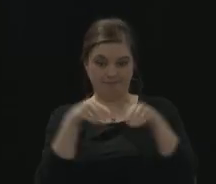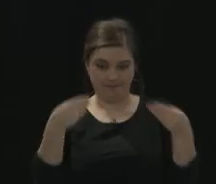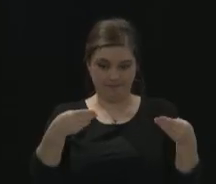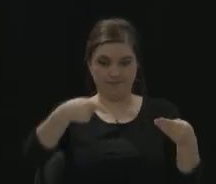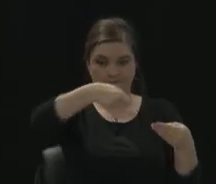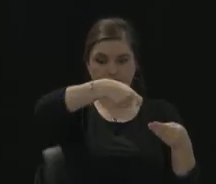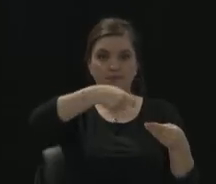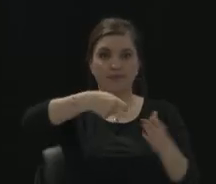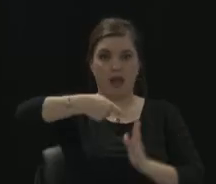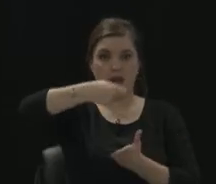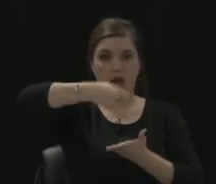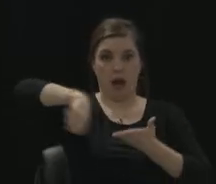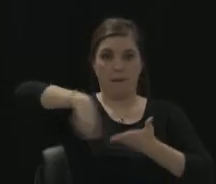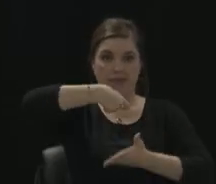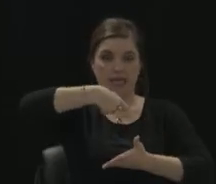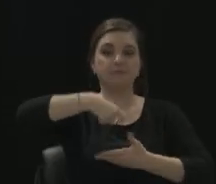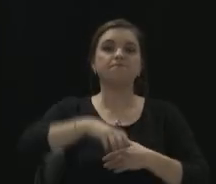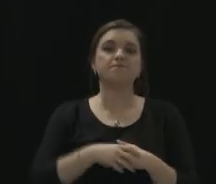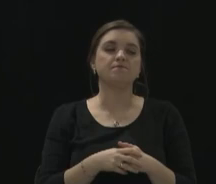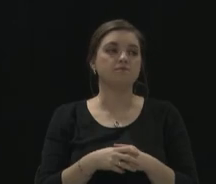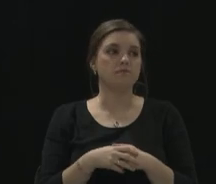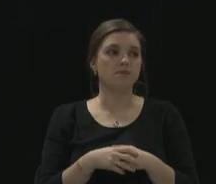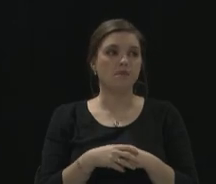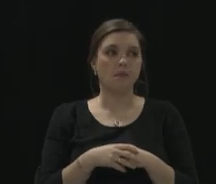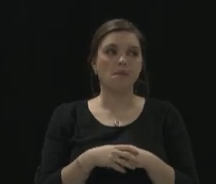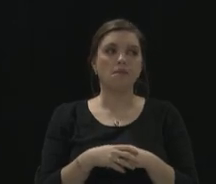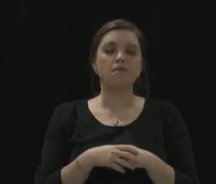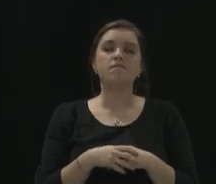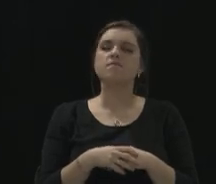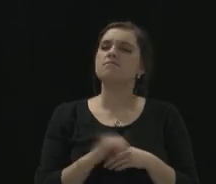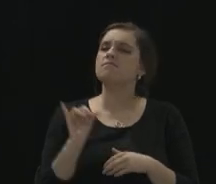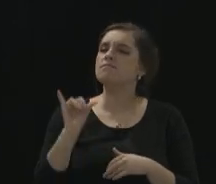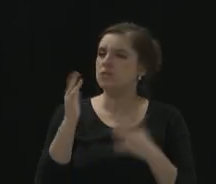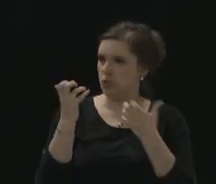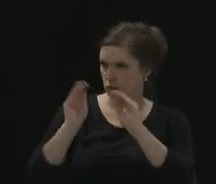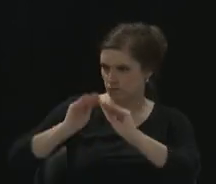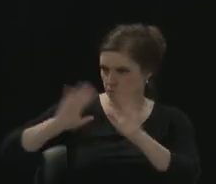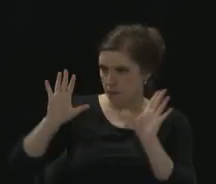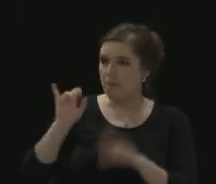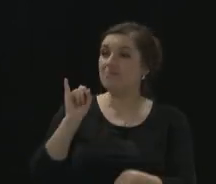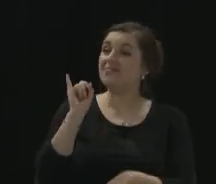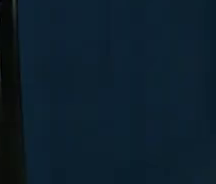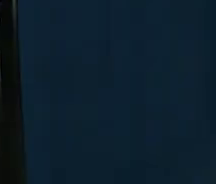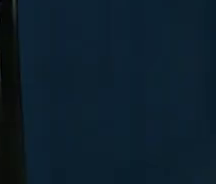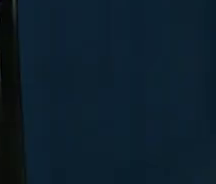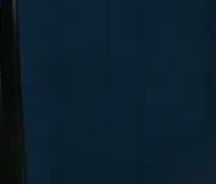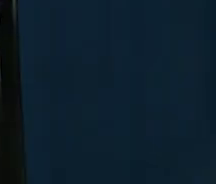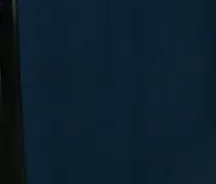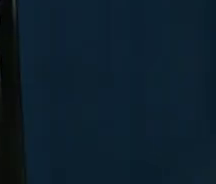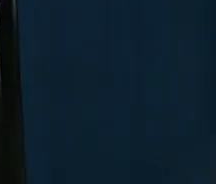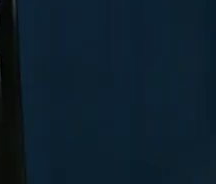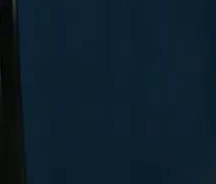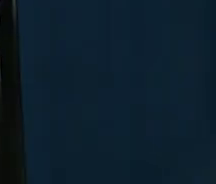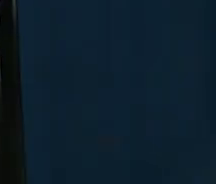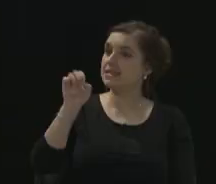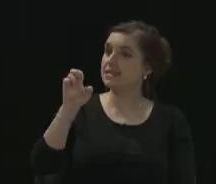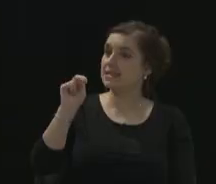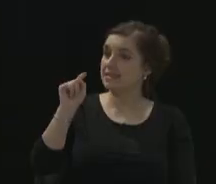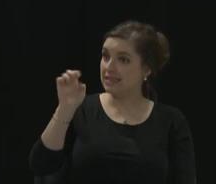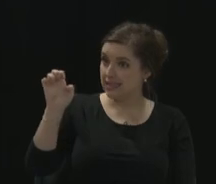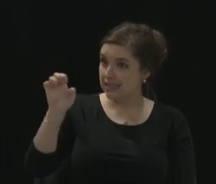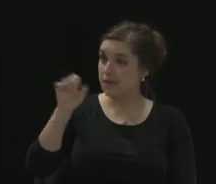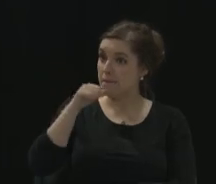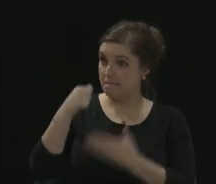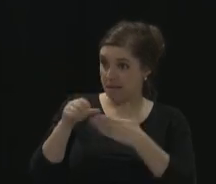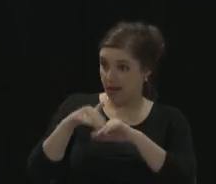that there. So you're thinking, if I want to do absentee mail-in vote, I've request my absentee ballot,